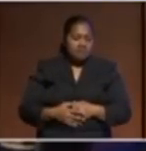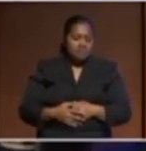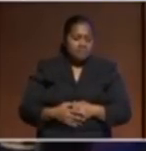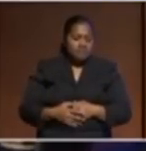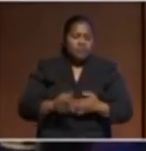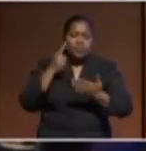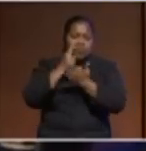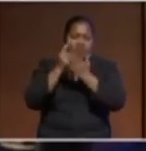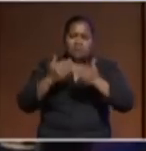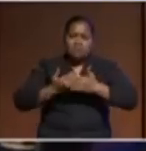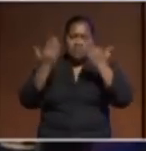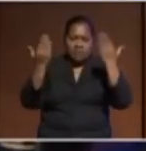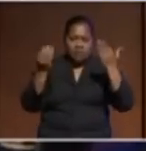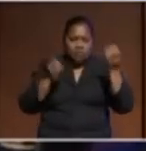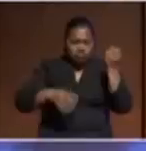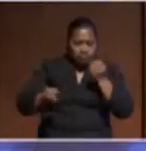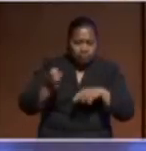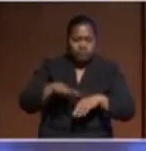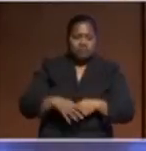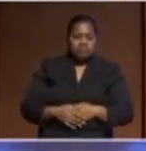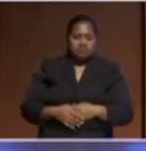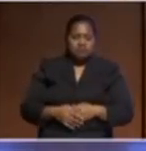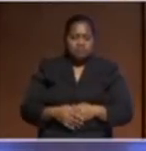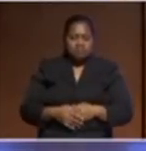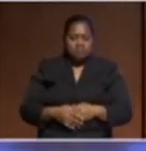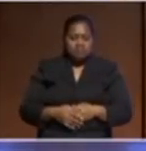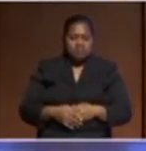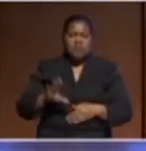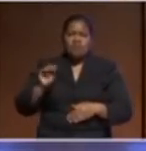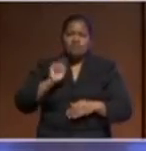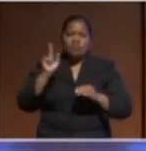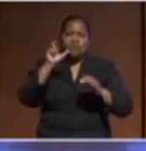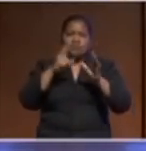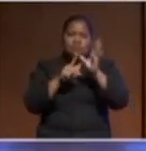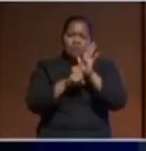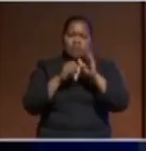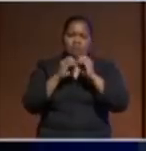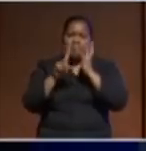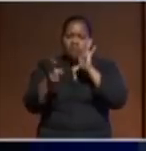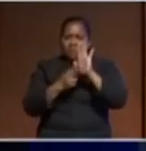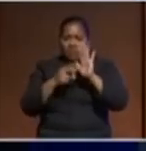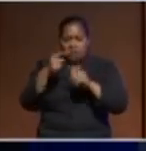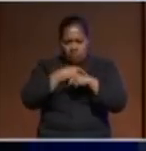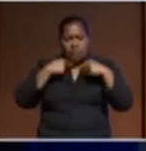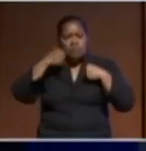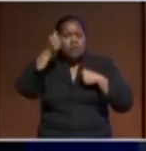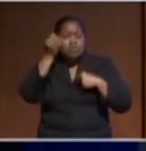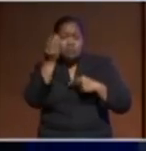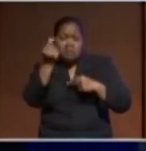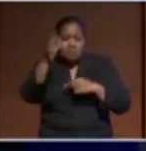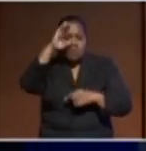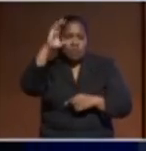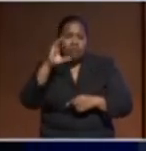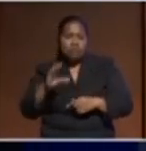contribution in the sequestration of carbon and we know that some countries are